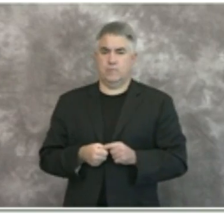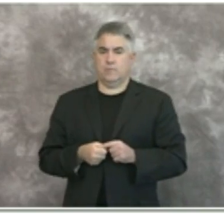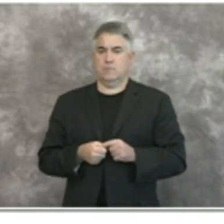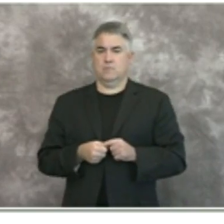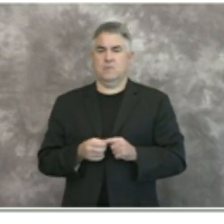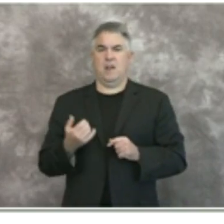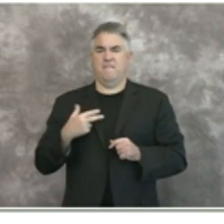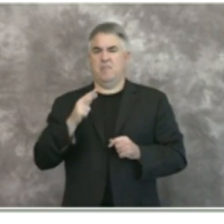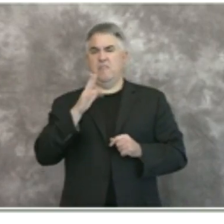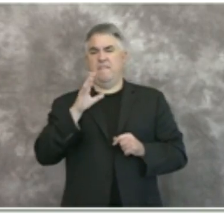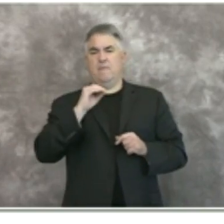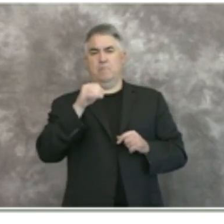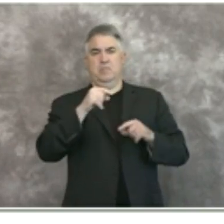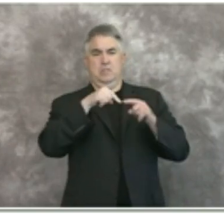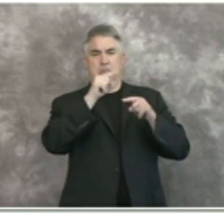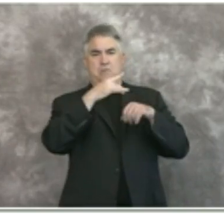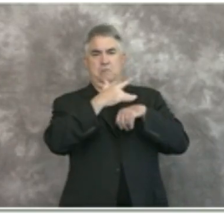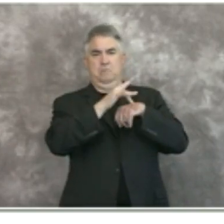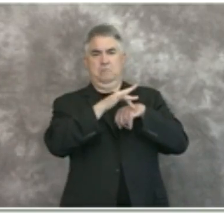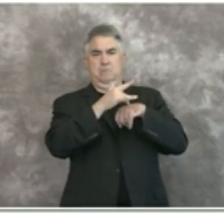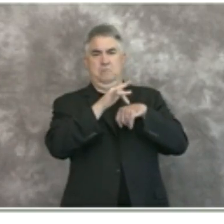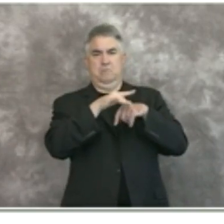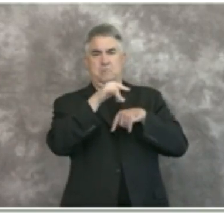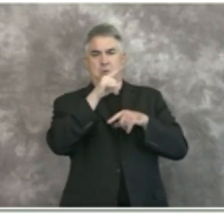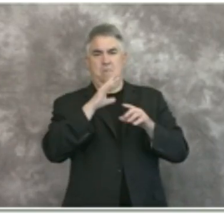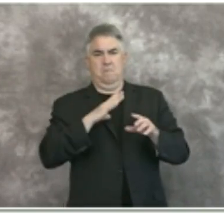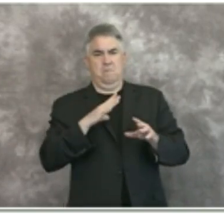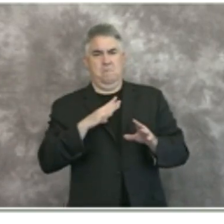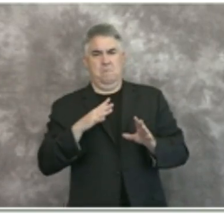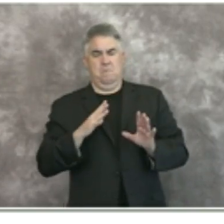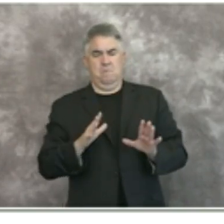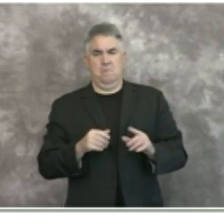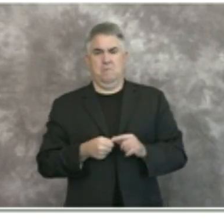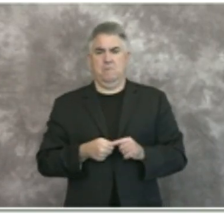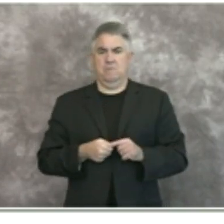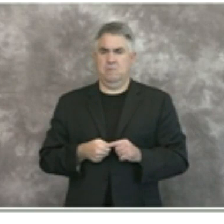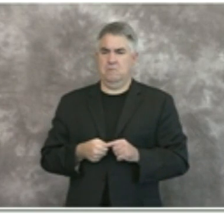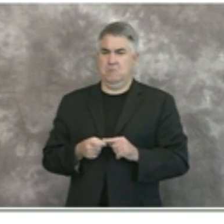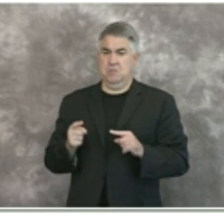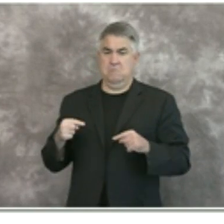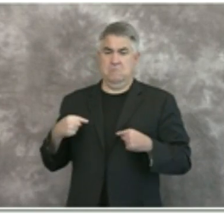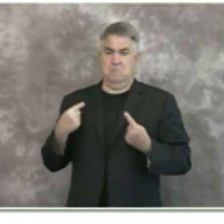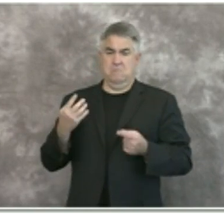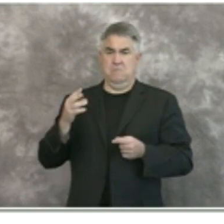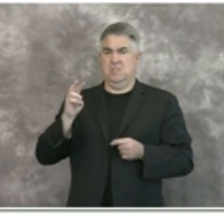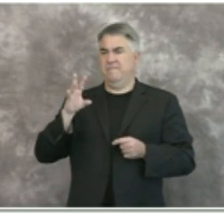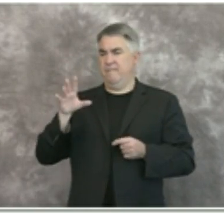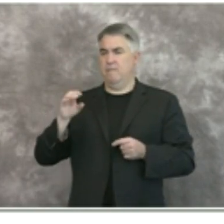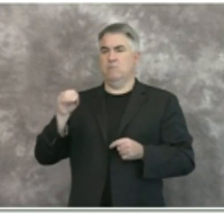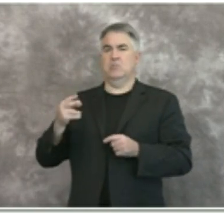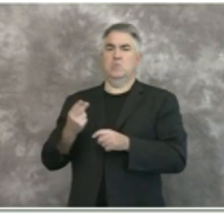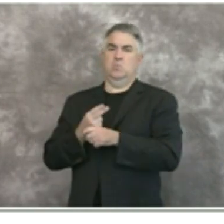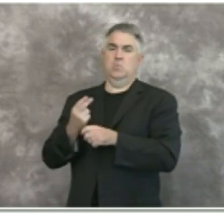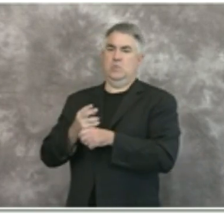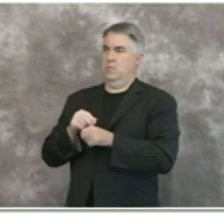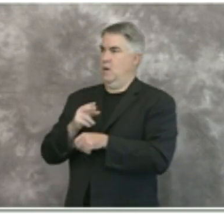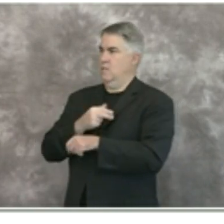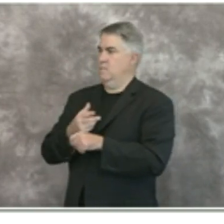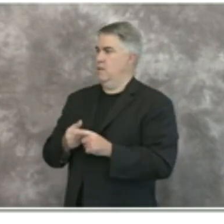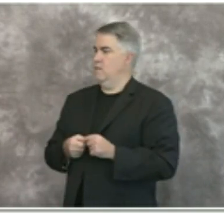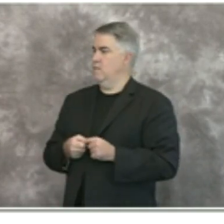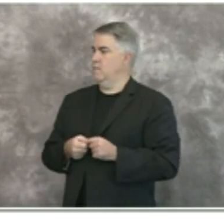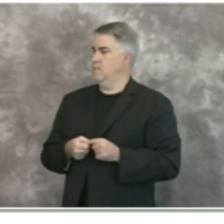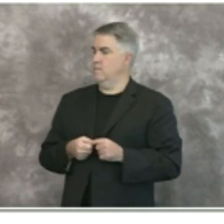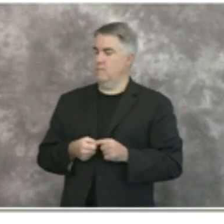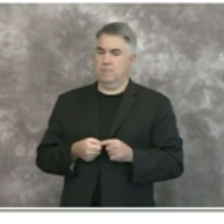capacity available and we've been at about 65 five percent um thank you we've been